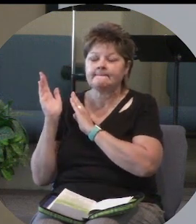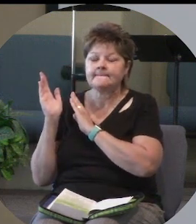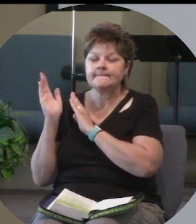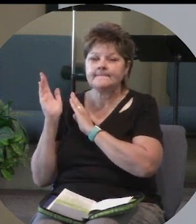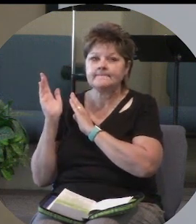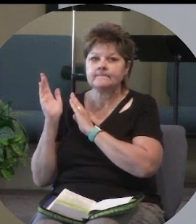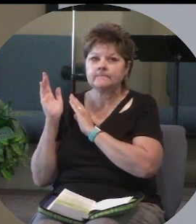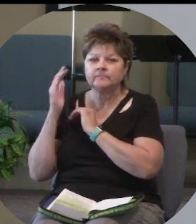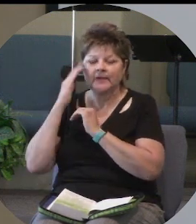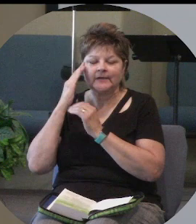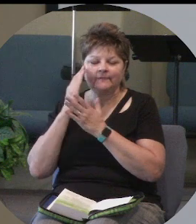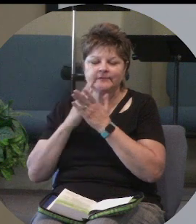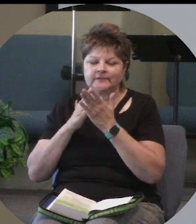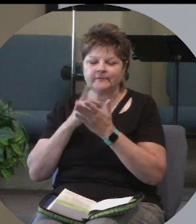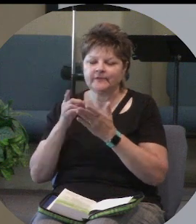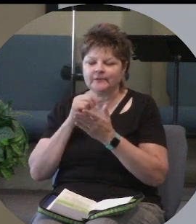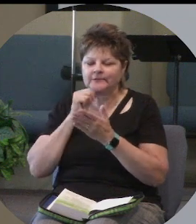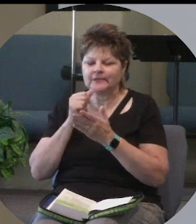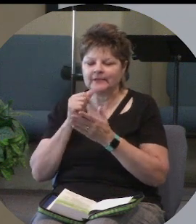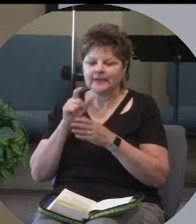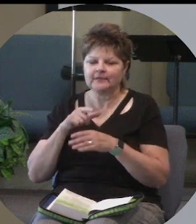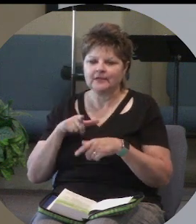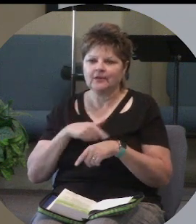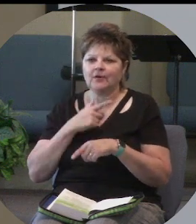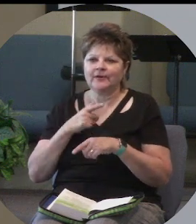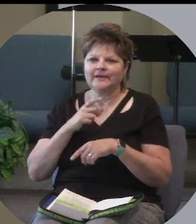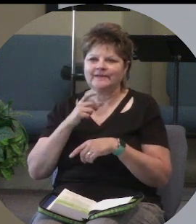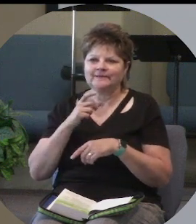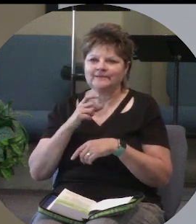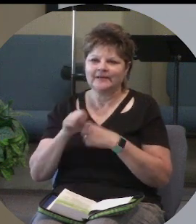I know for some of you this is not that long ago it the 80s